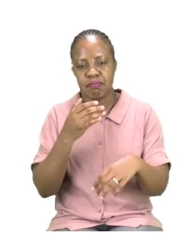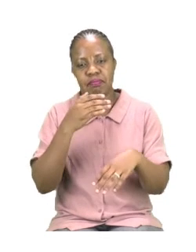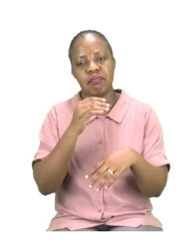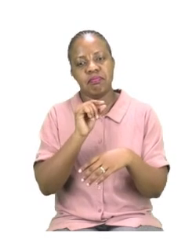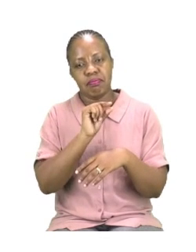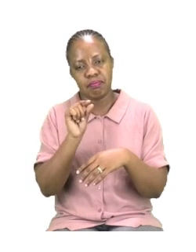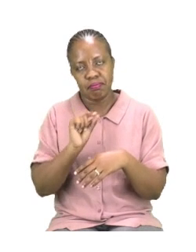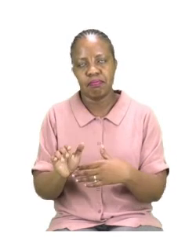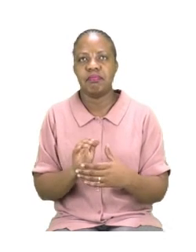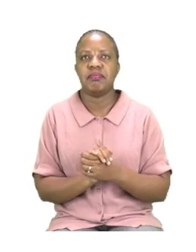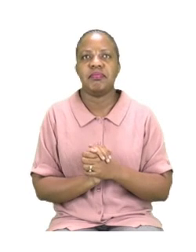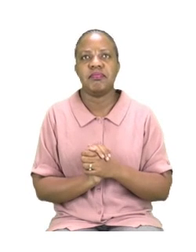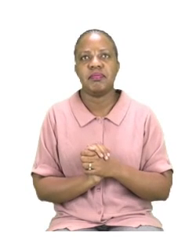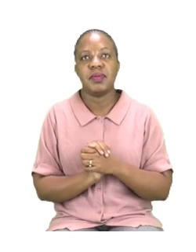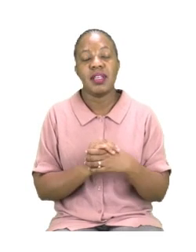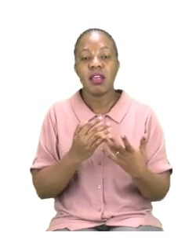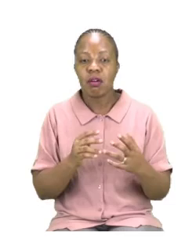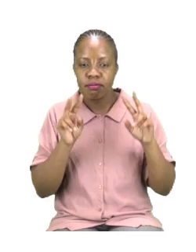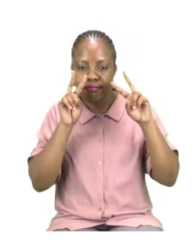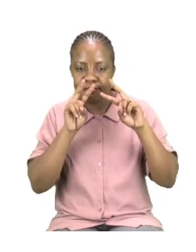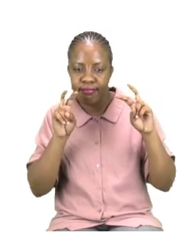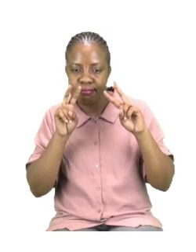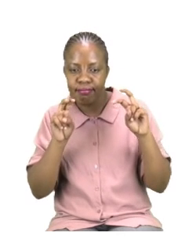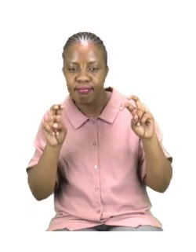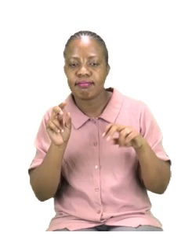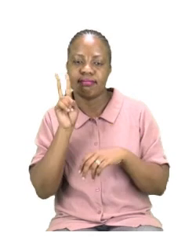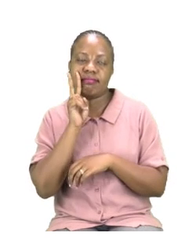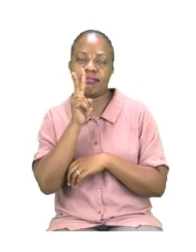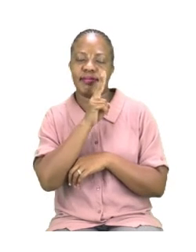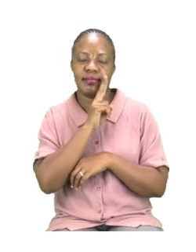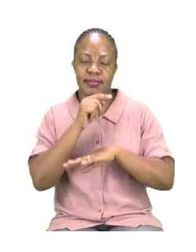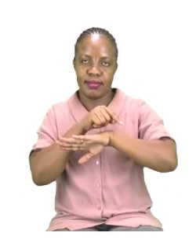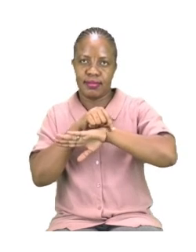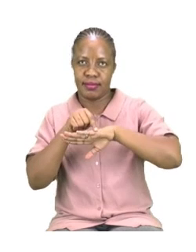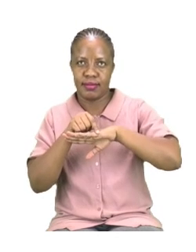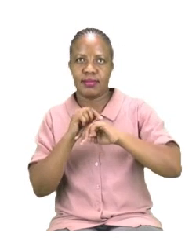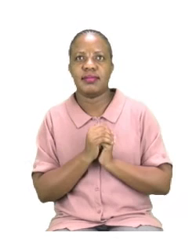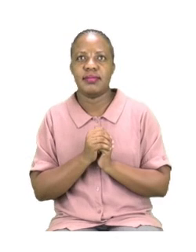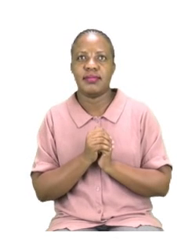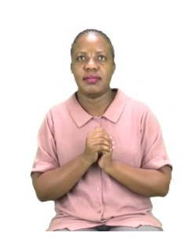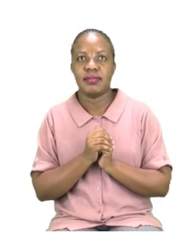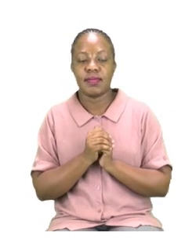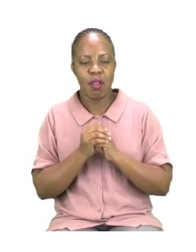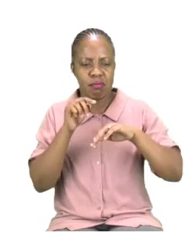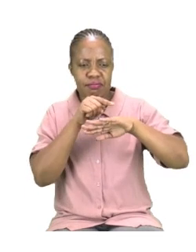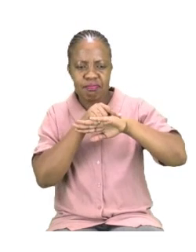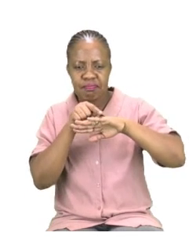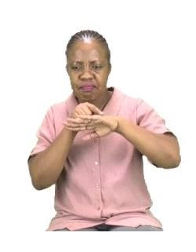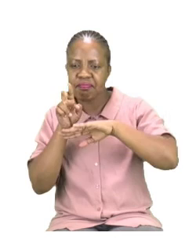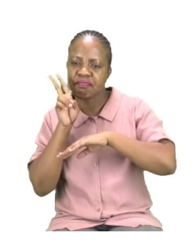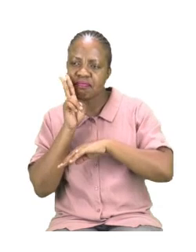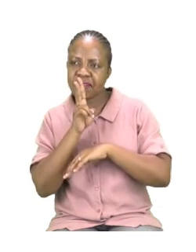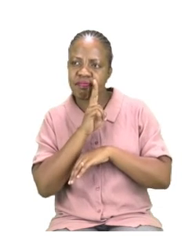you are able to, then that means it is a verb. After underlining all the verbs, you are now going